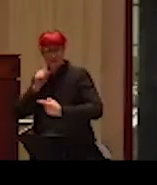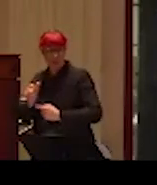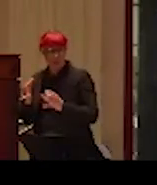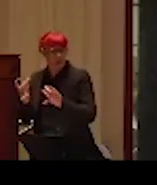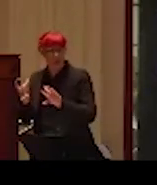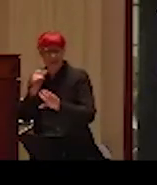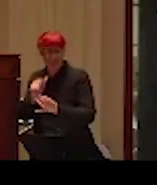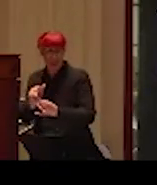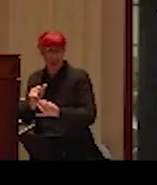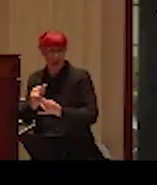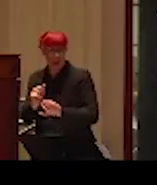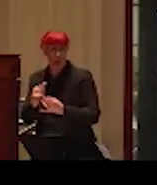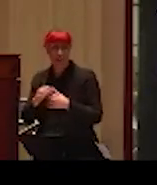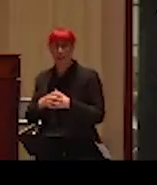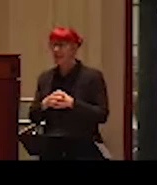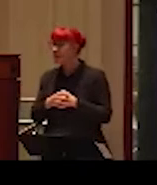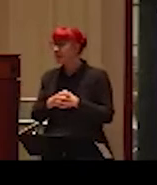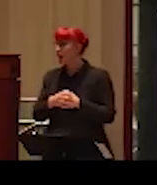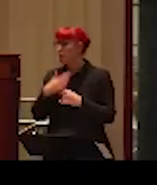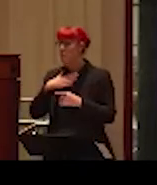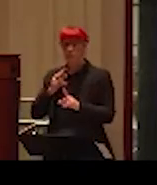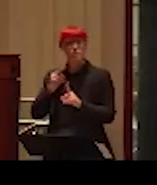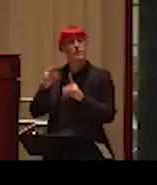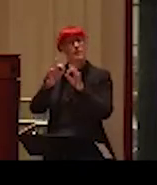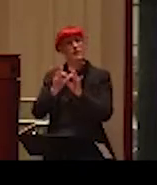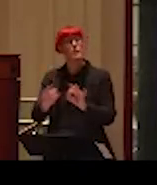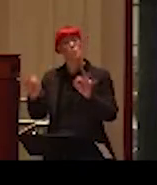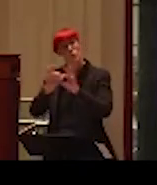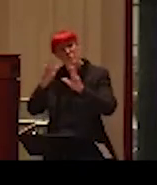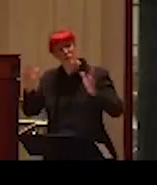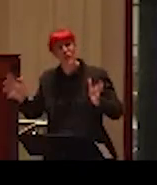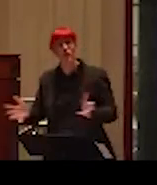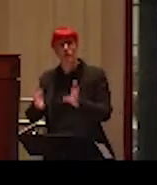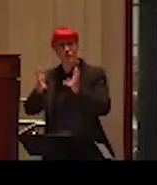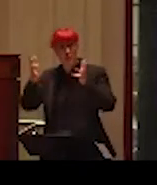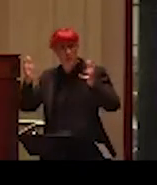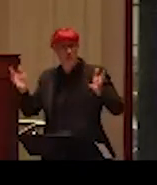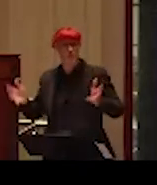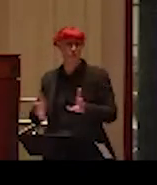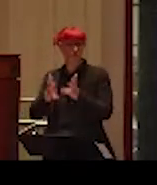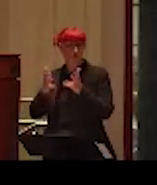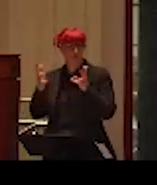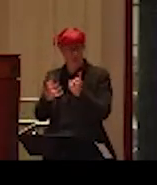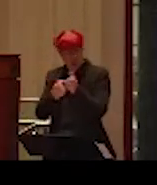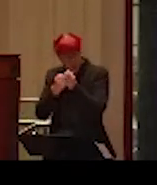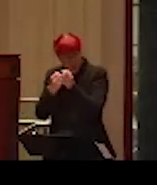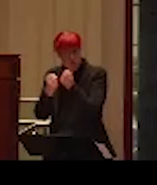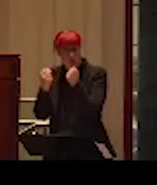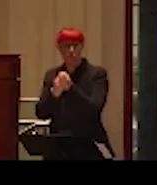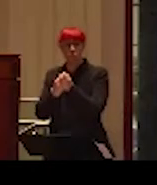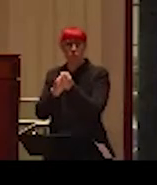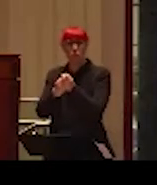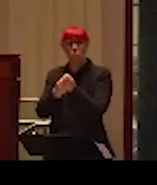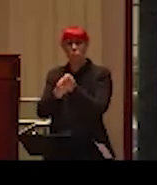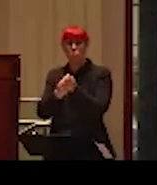why. In my view, it's very important to encourage initiatives that support open inquiry